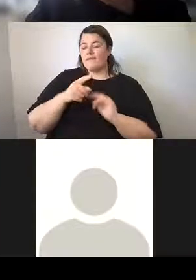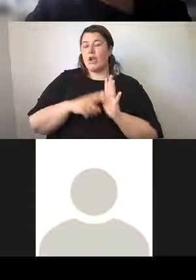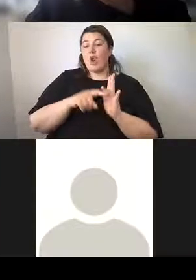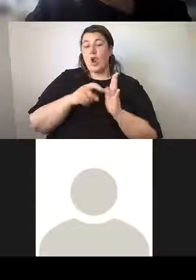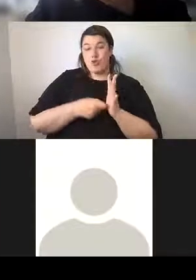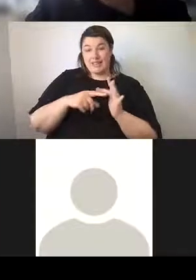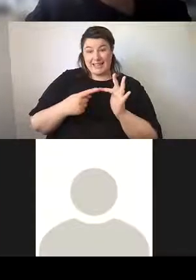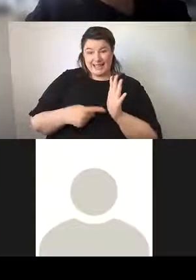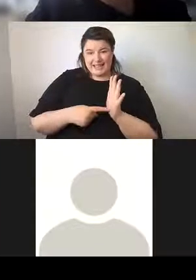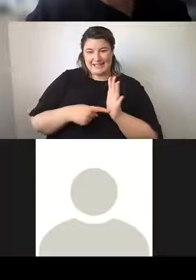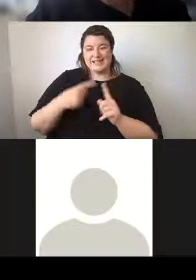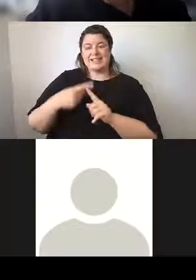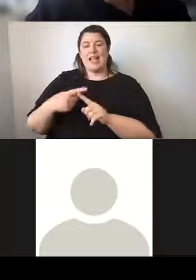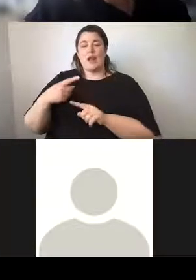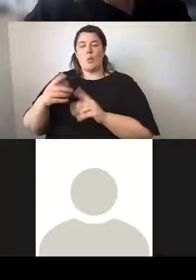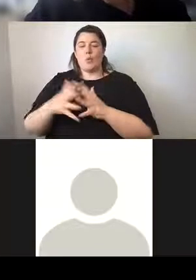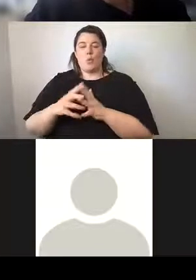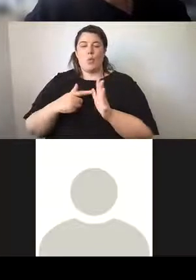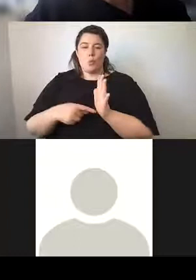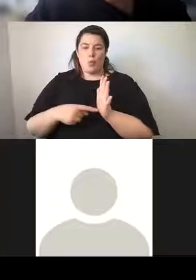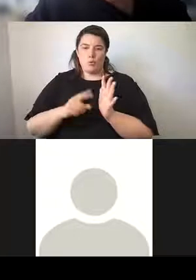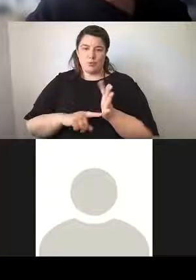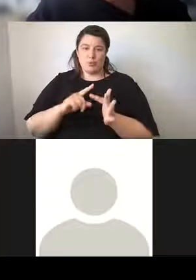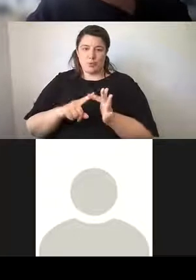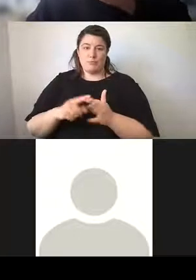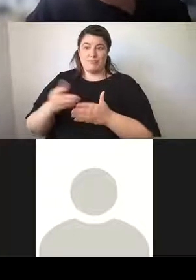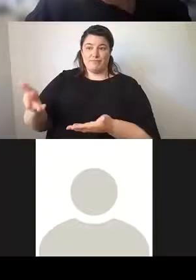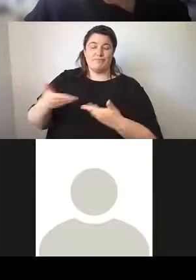donated by the Friends of Sydney Town Hall just before lockdown.